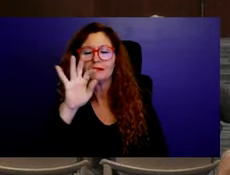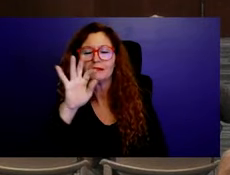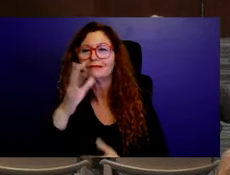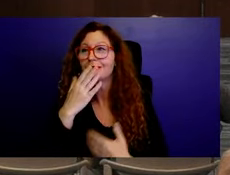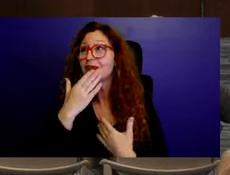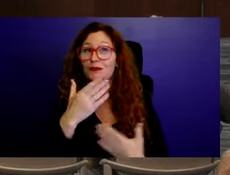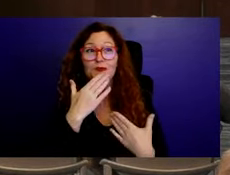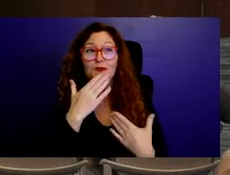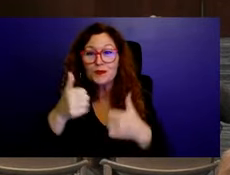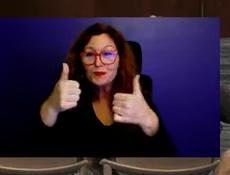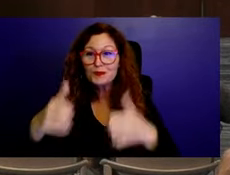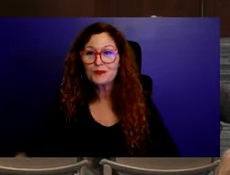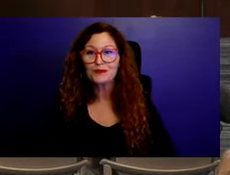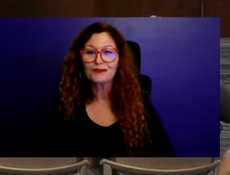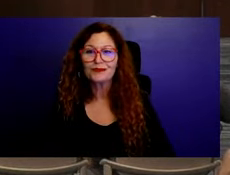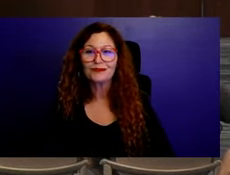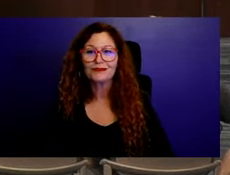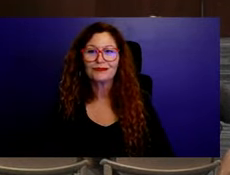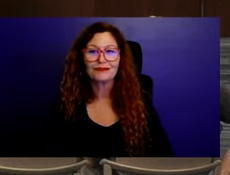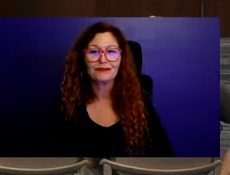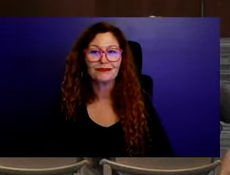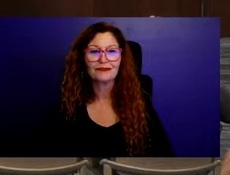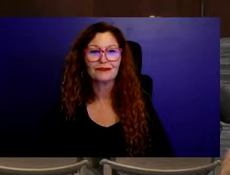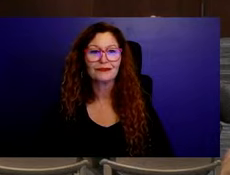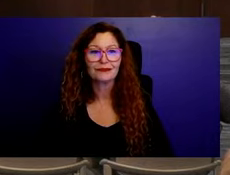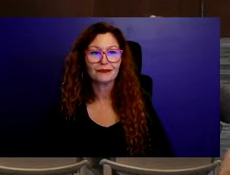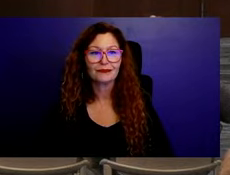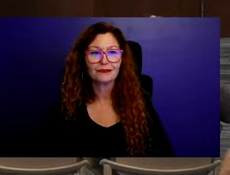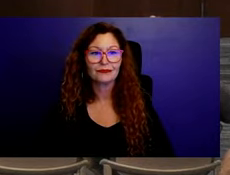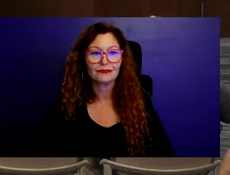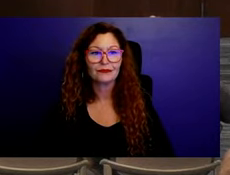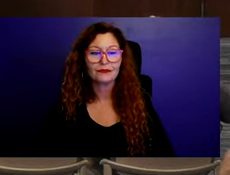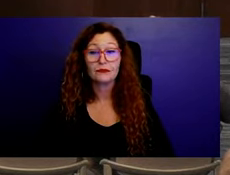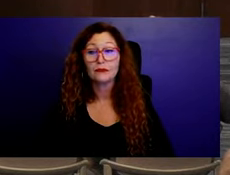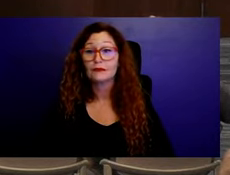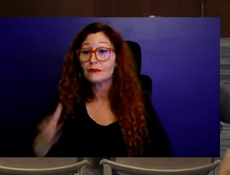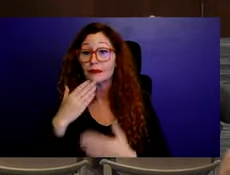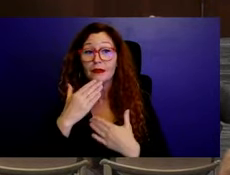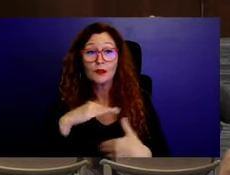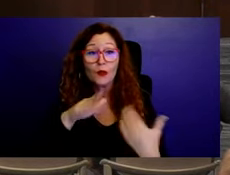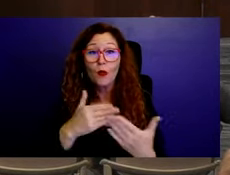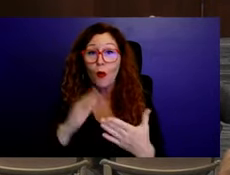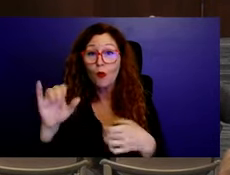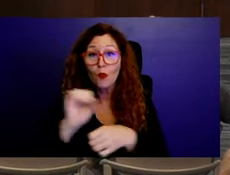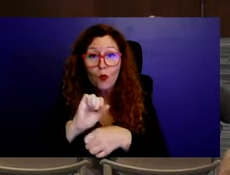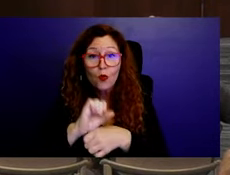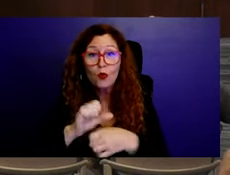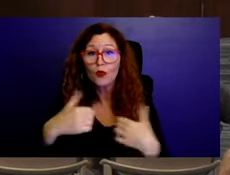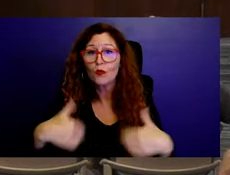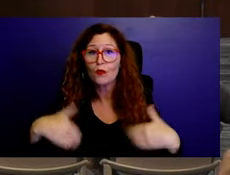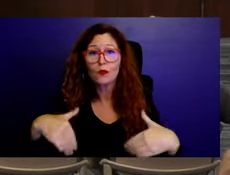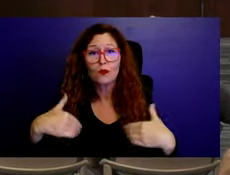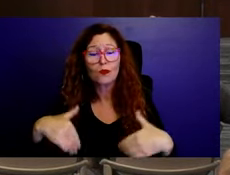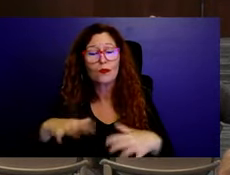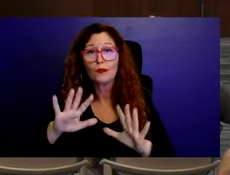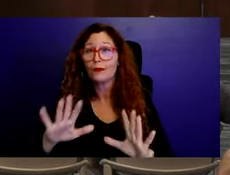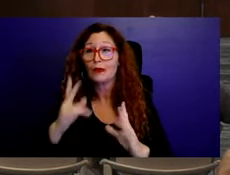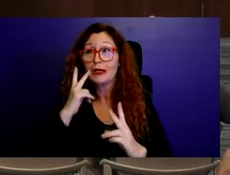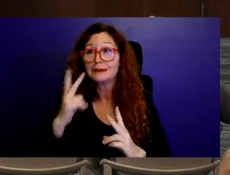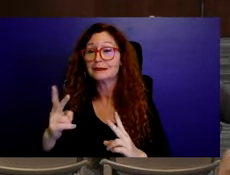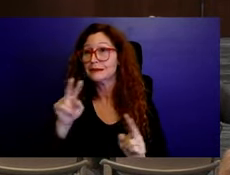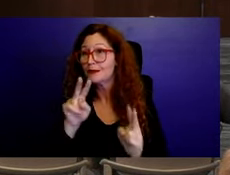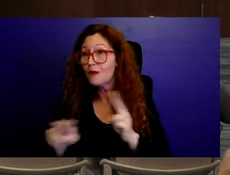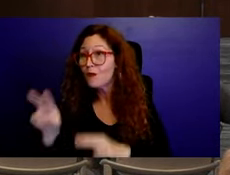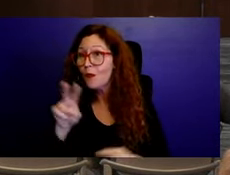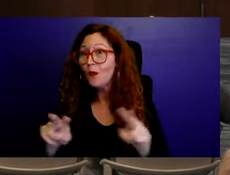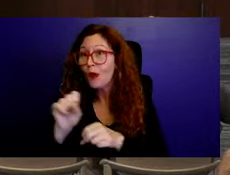you, and thank you for all the hard work that you do. I am certainly watching, and we can see the great work that you're doing. Awesome. Thank you so much. I appreciate you all for